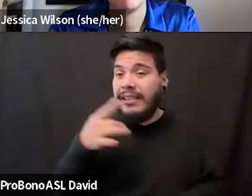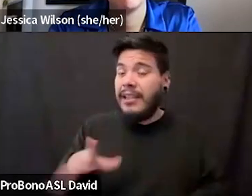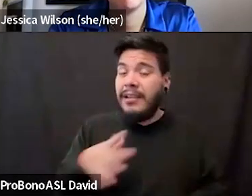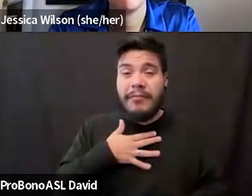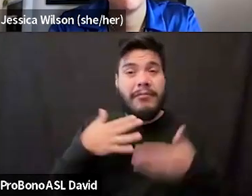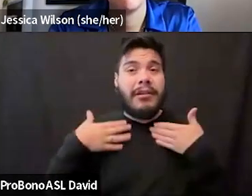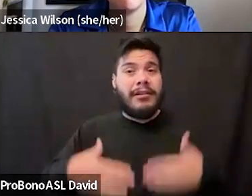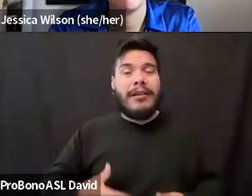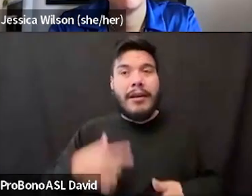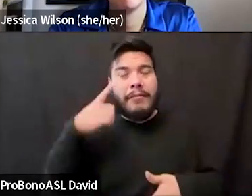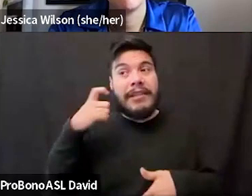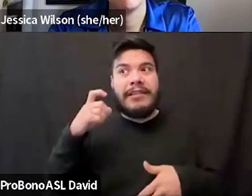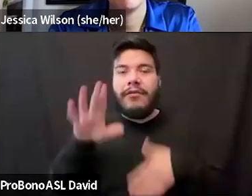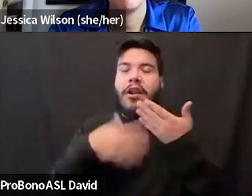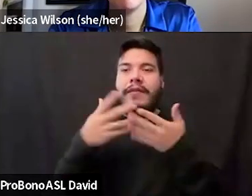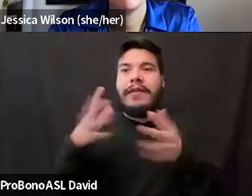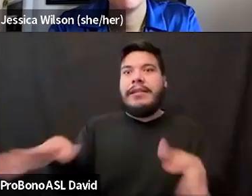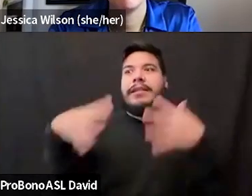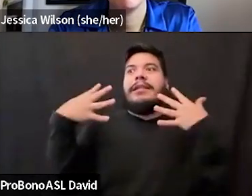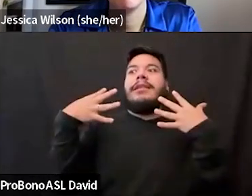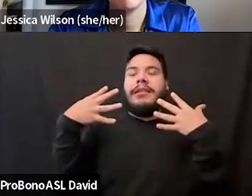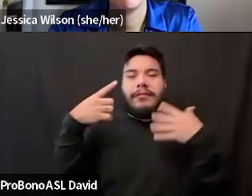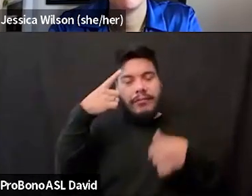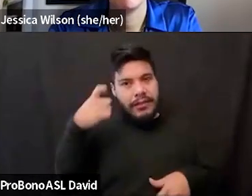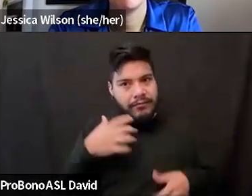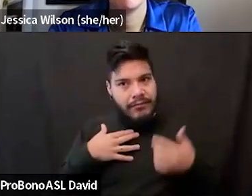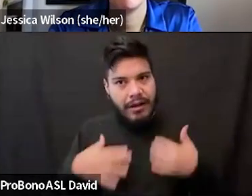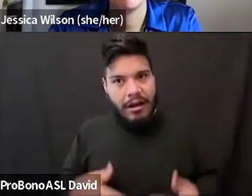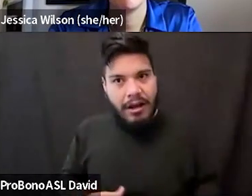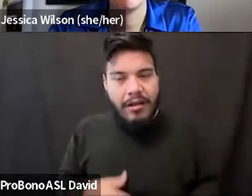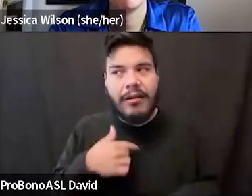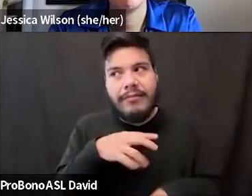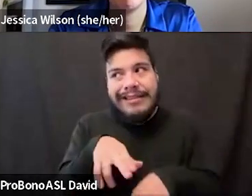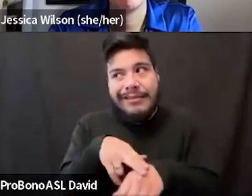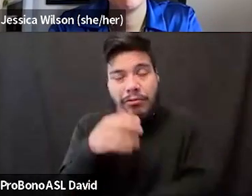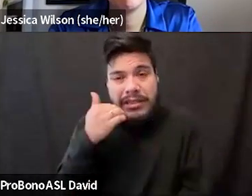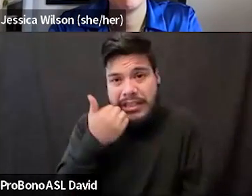the attention that I got from other people when I was kind of naturally a pretty shy person.